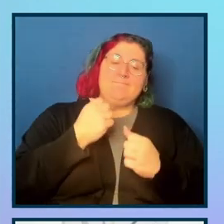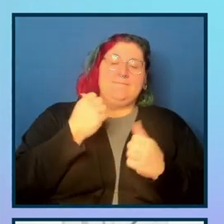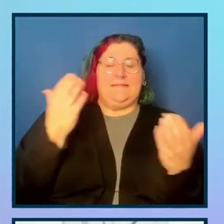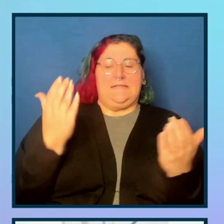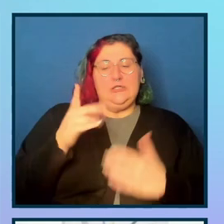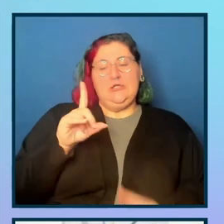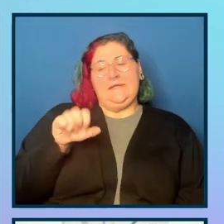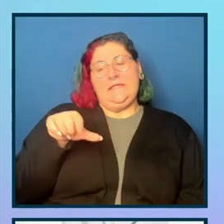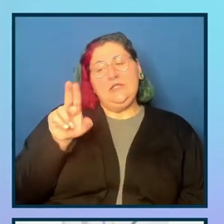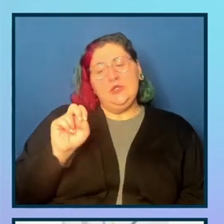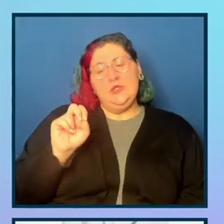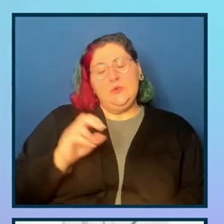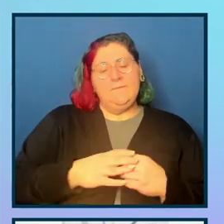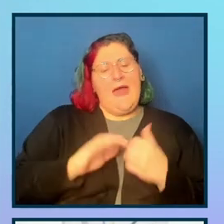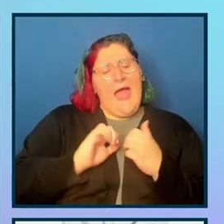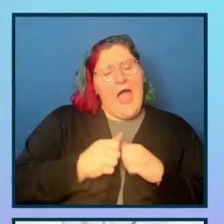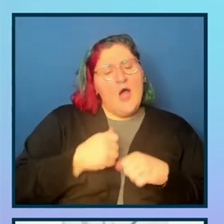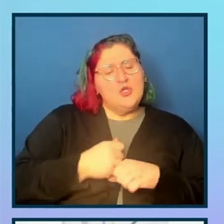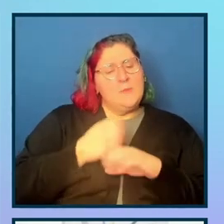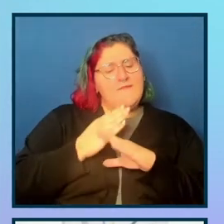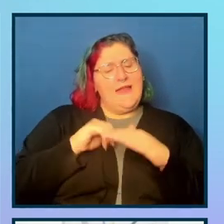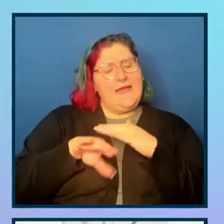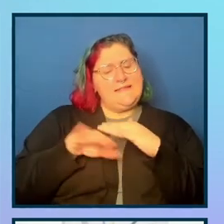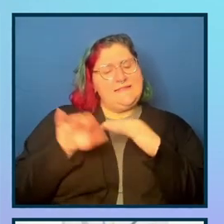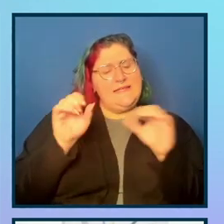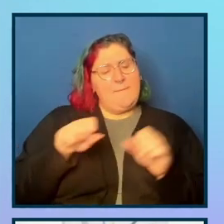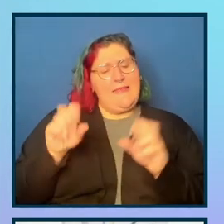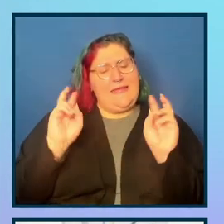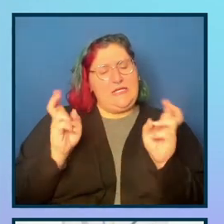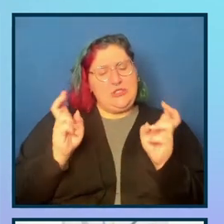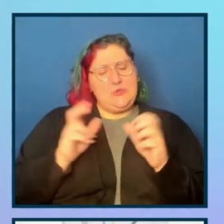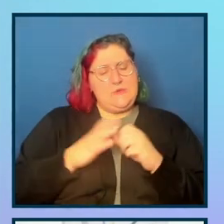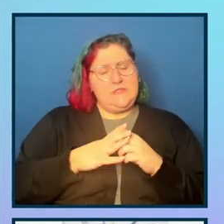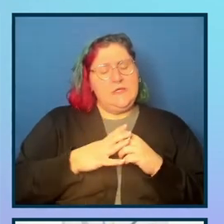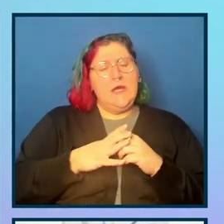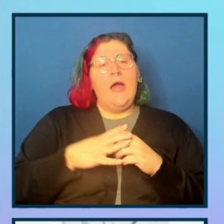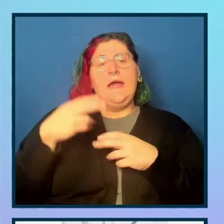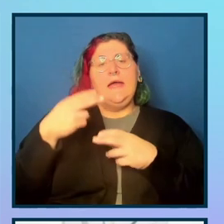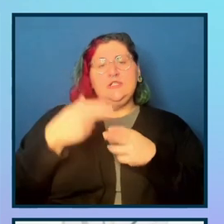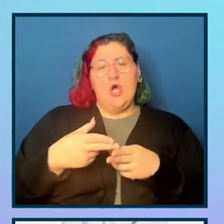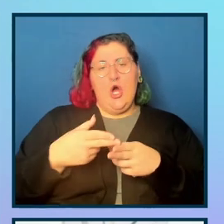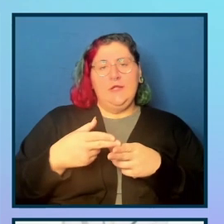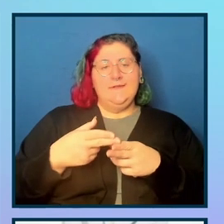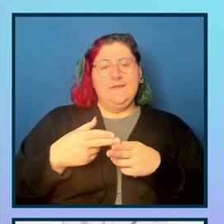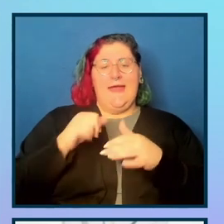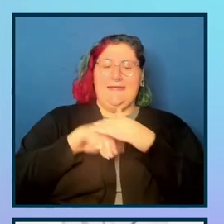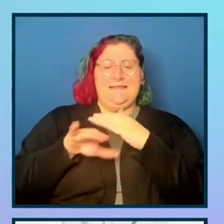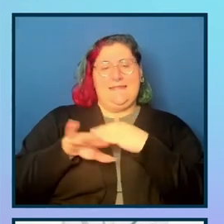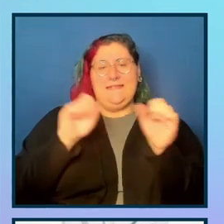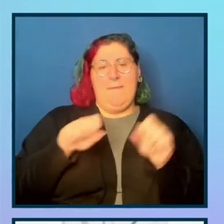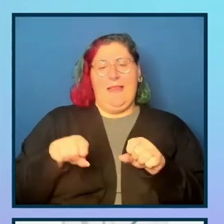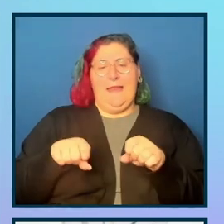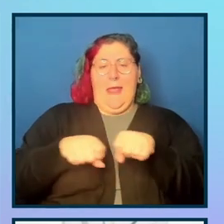prevent accessibility issues from getting in? It's called the accessibility broken windows. How do you